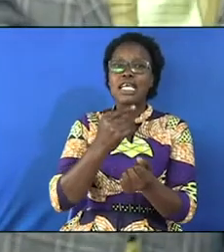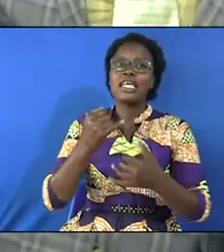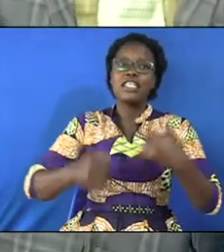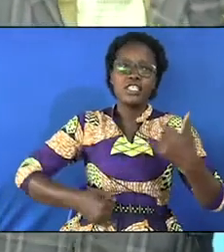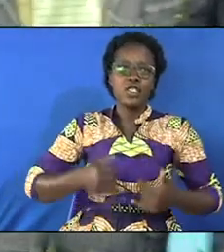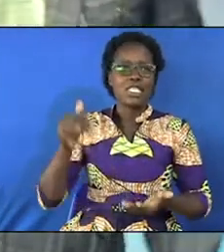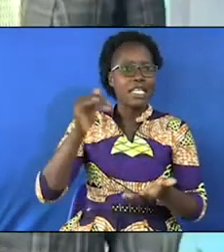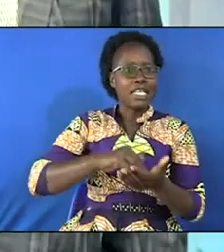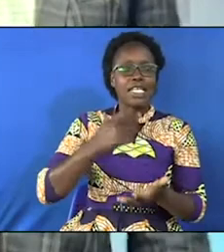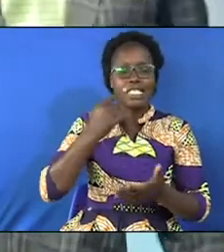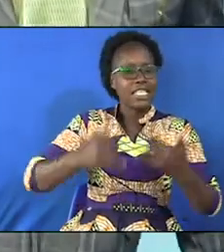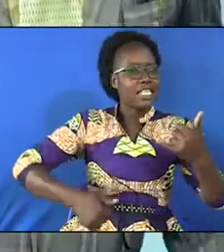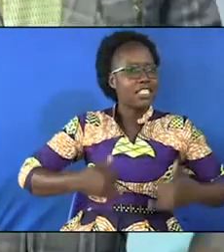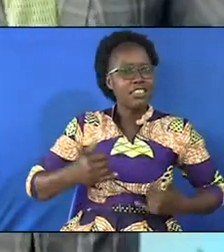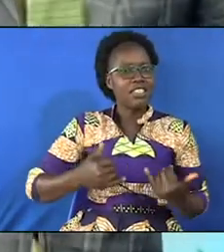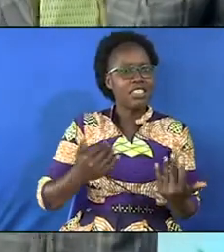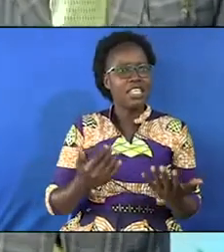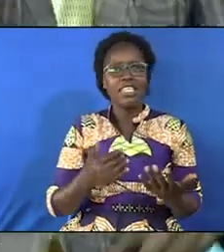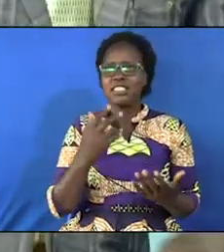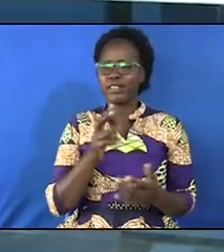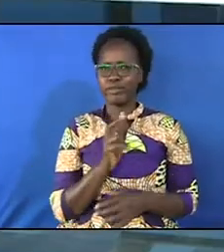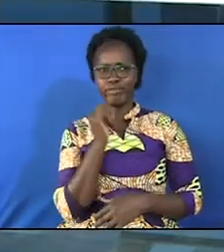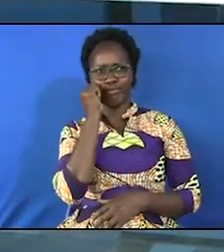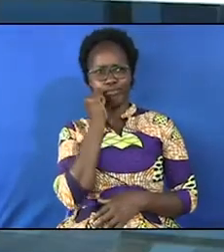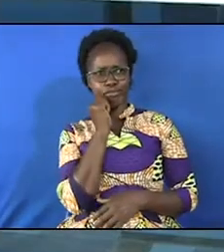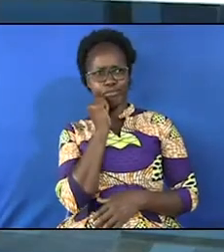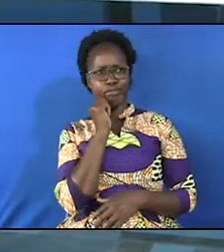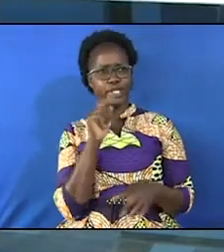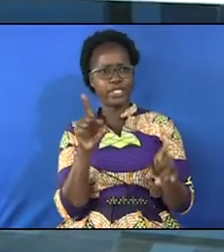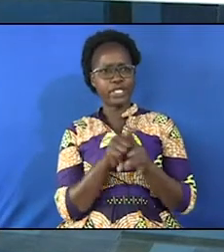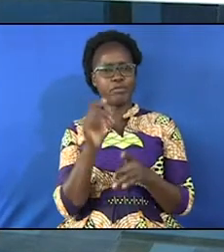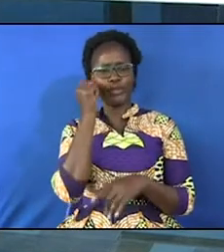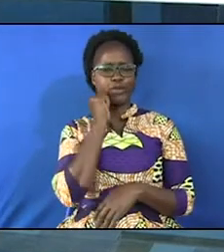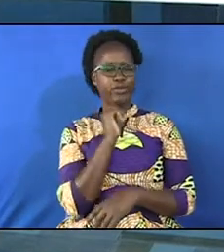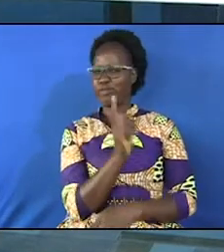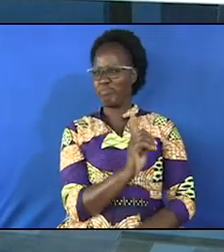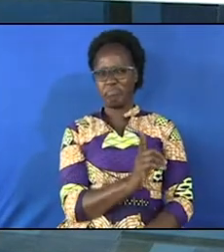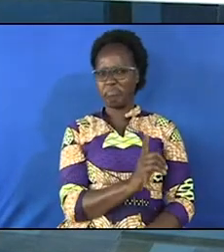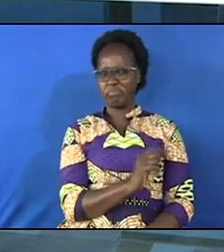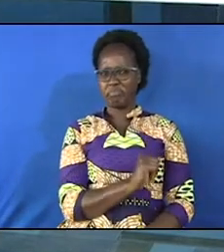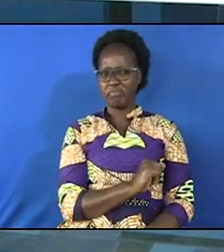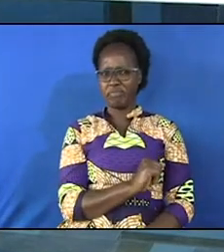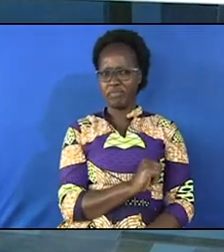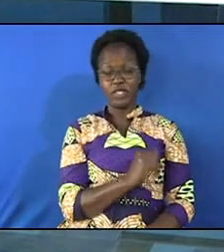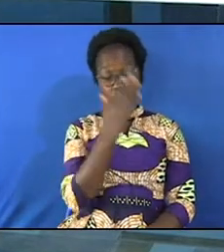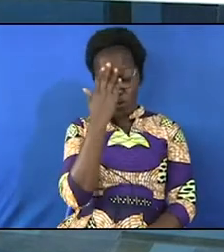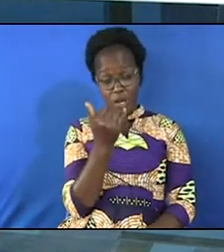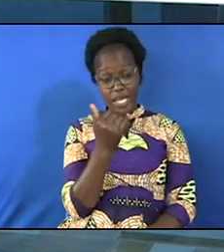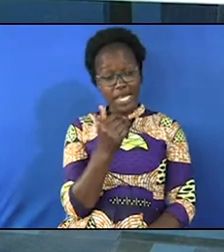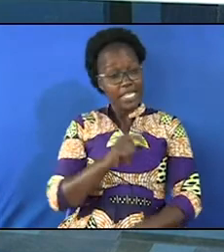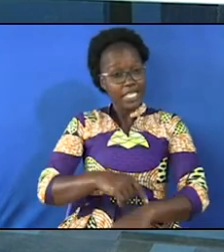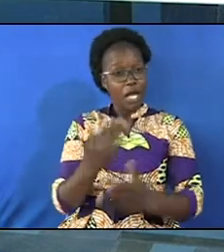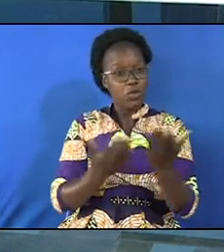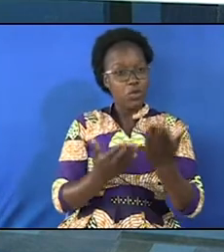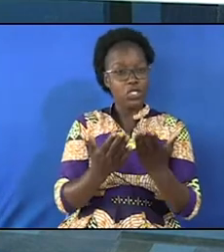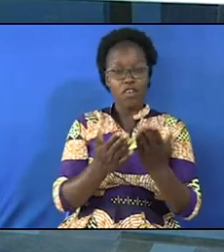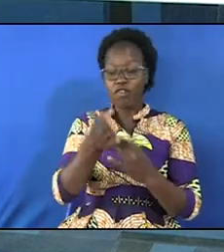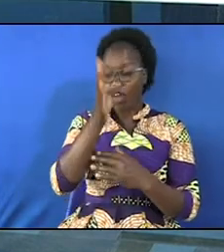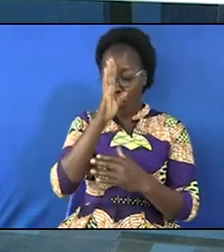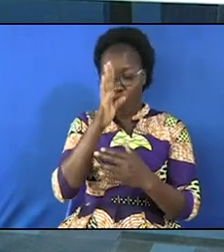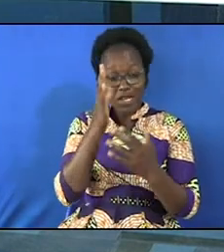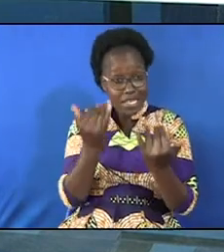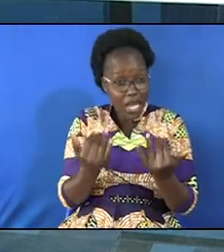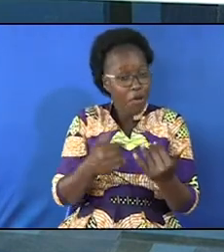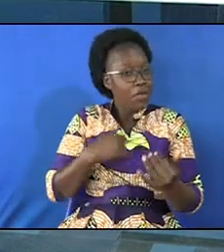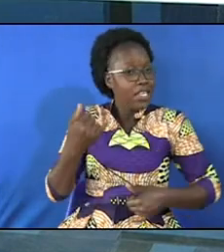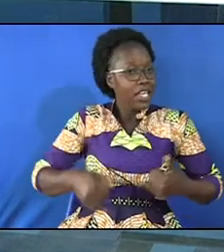say what he didn't say big gloomy and again I say big gloomy why because when you are serving God like now I'm enjoying